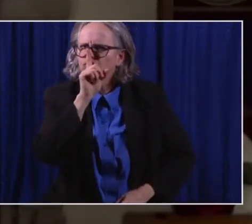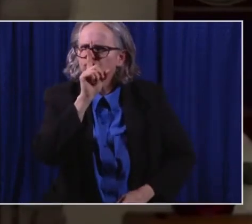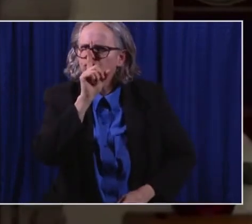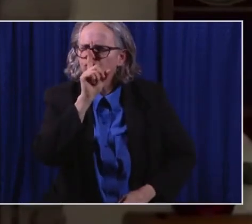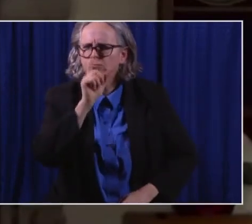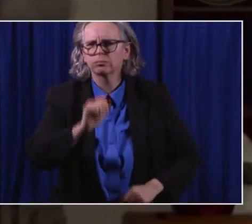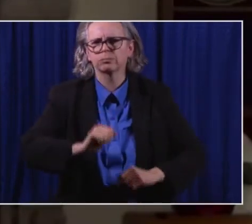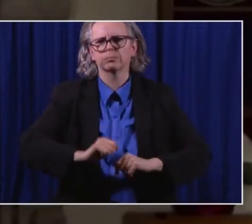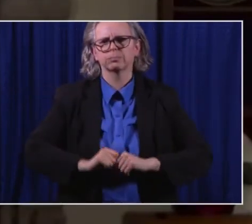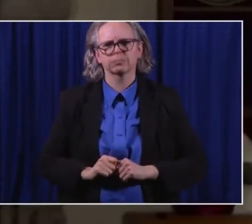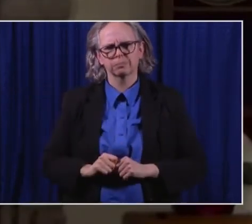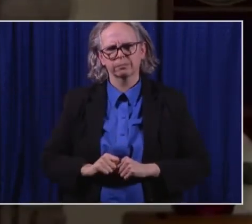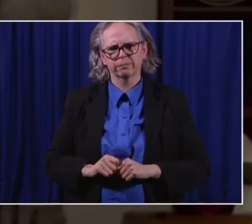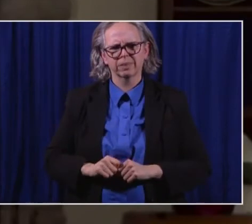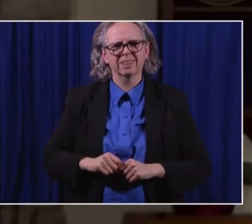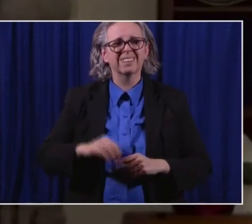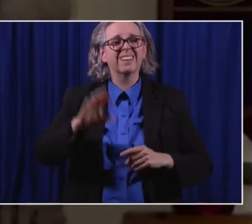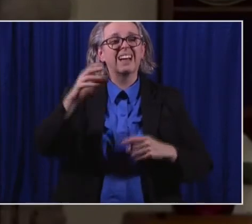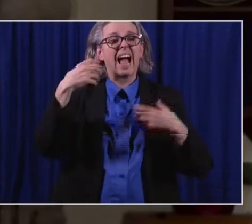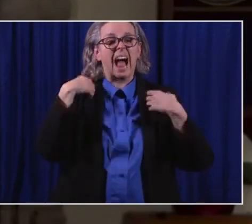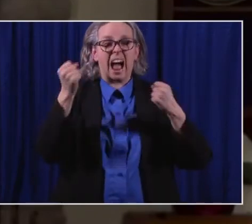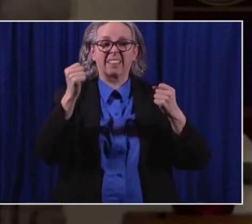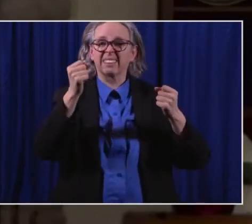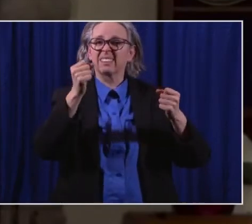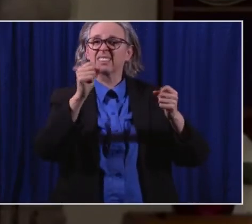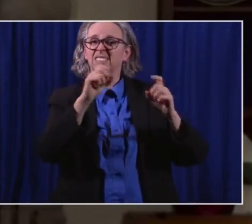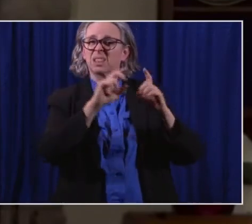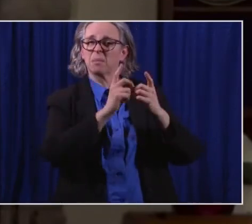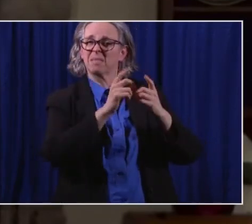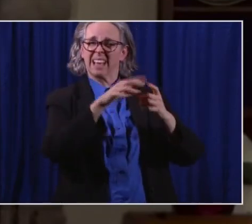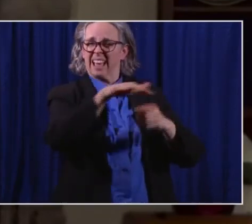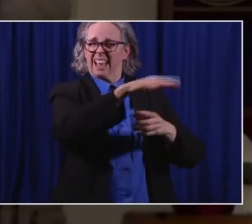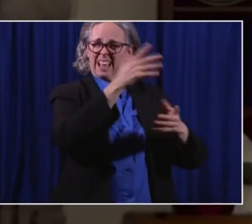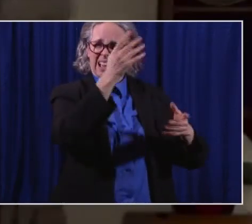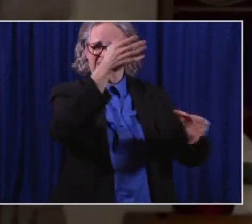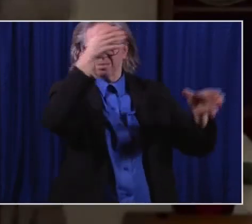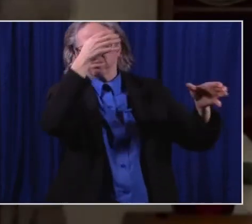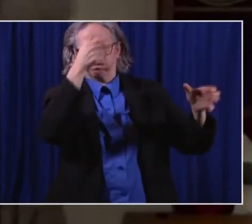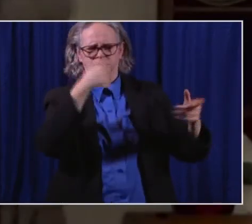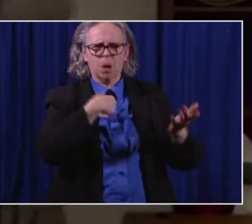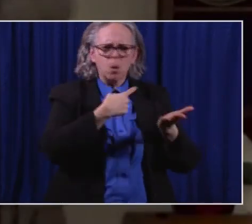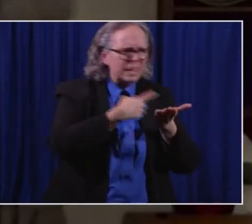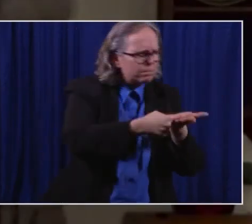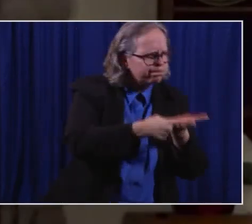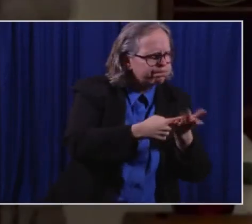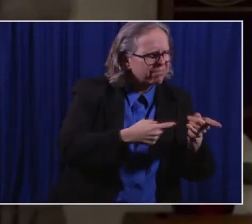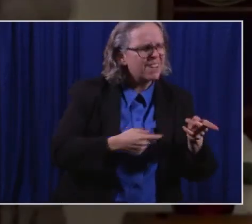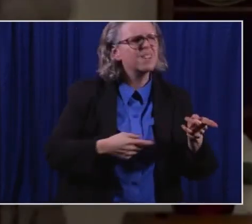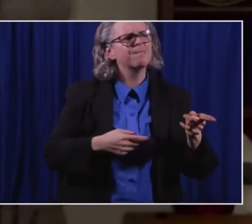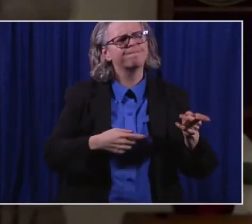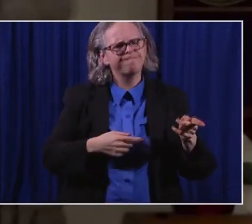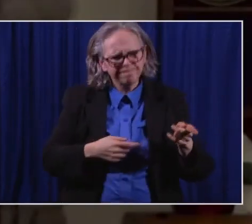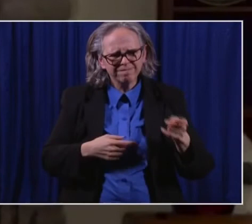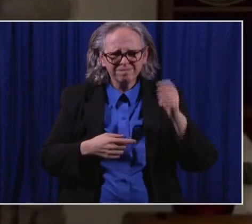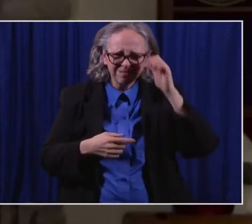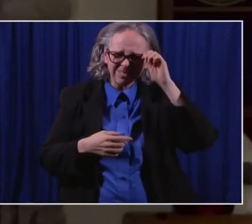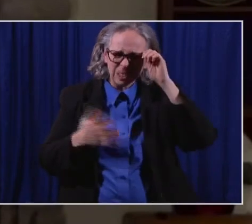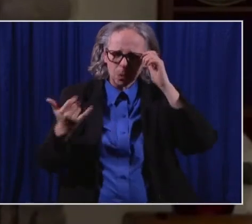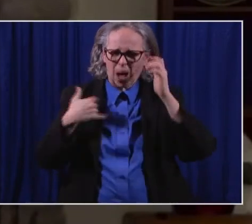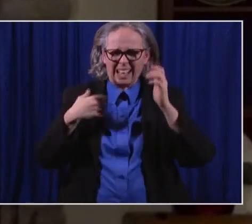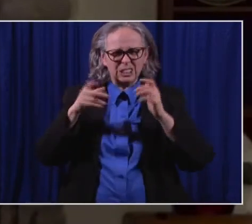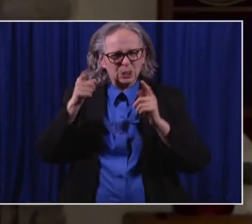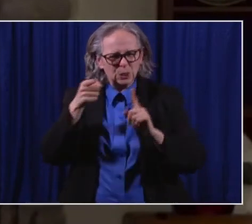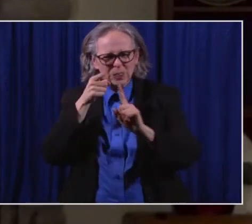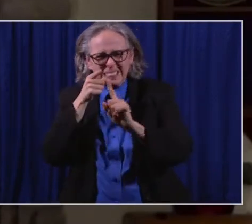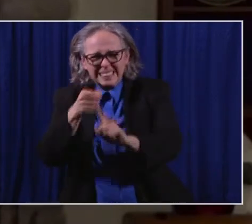our health experts a lot about this, um, I want to emphasize something that I said